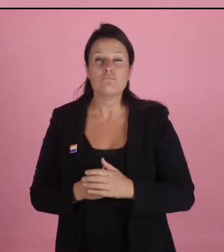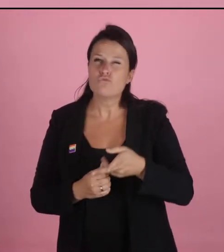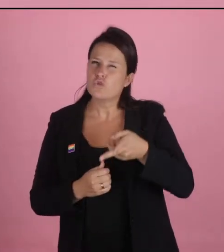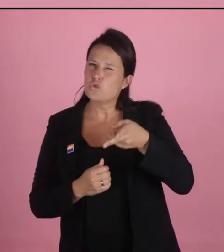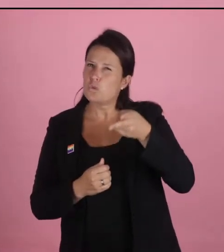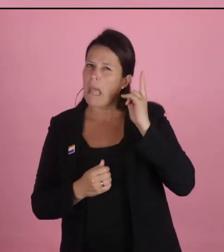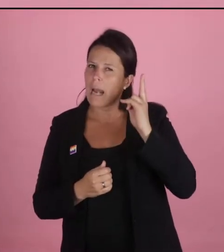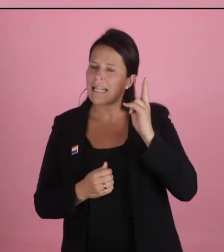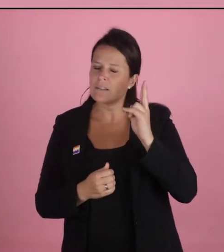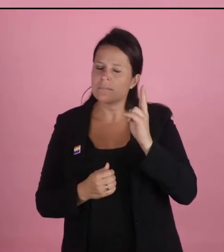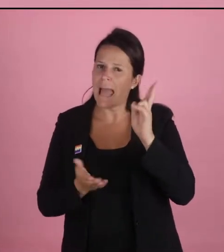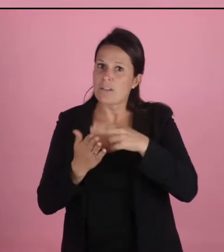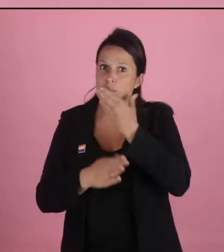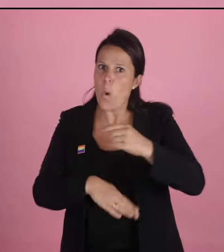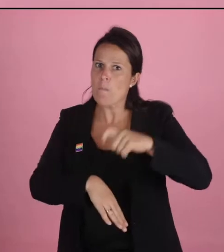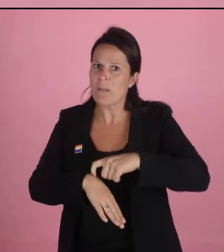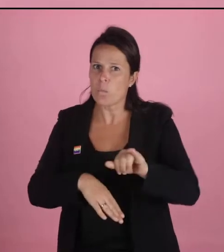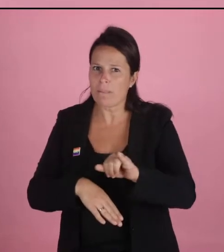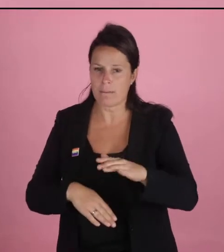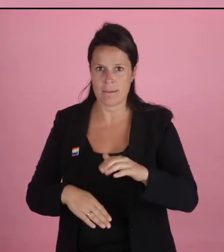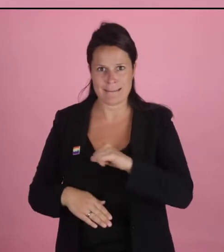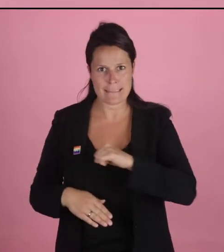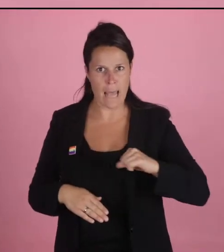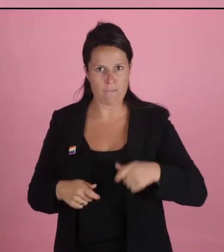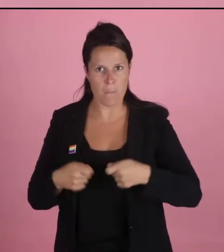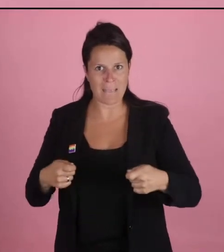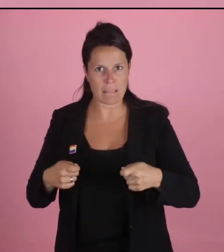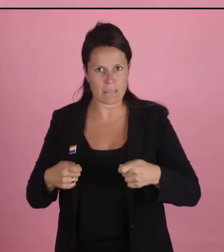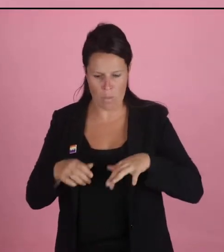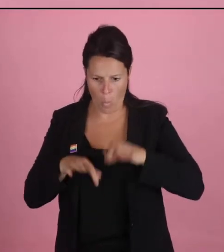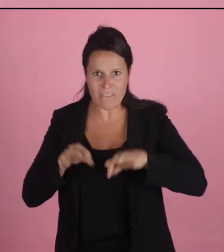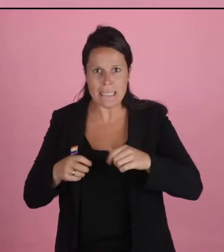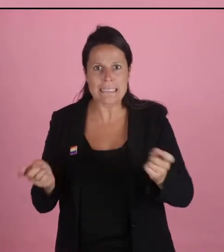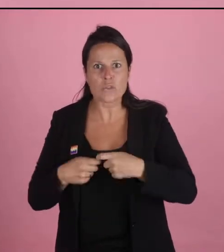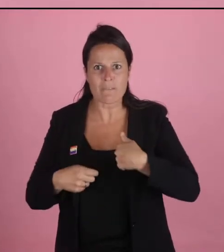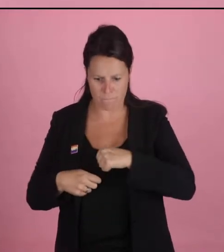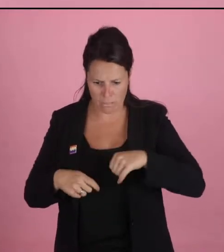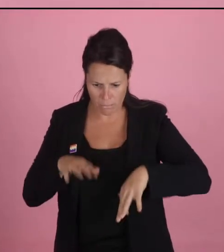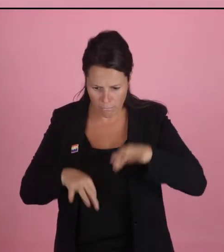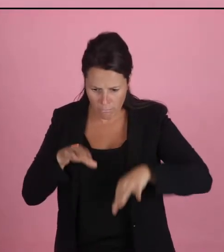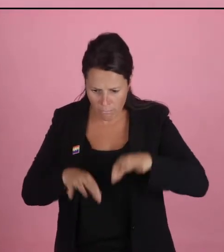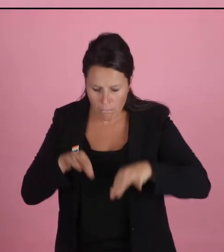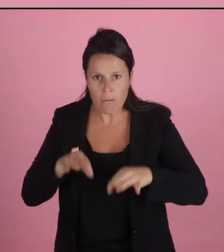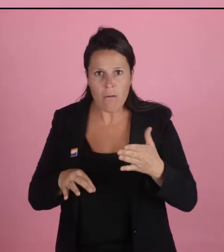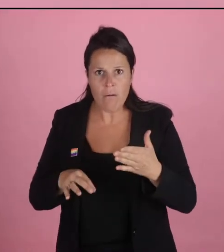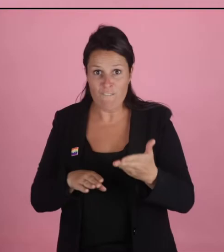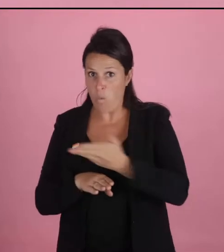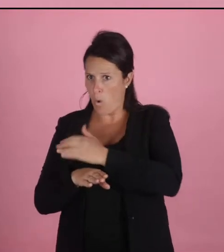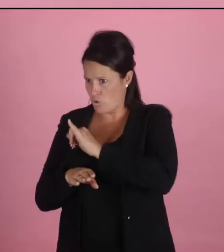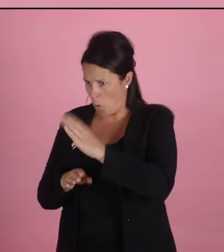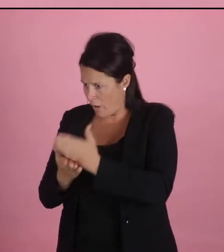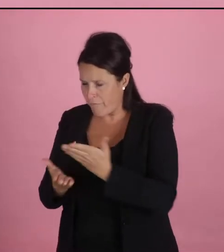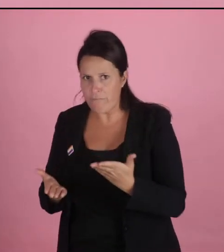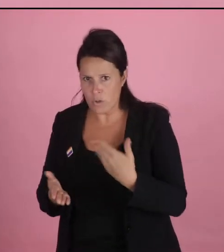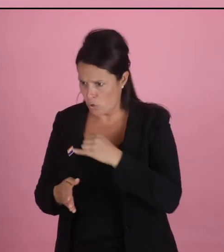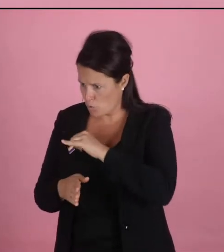most beautiful moment in general, like let's say within a year or two, was when I started to explore my sexuality, because while I was back home,